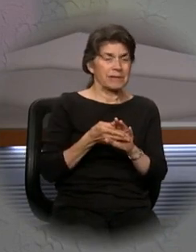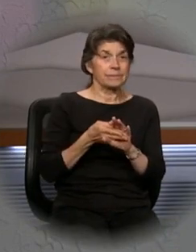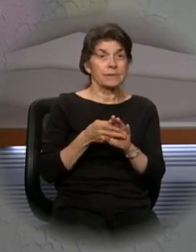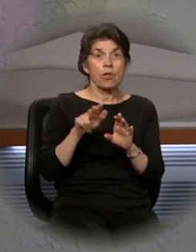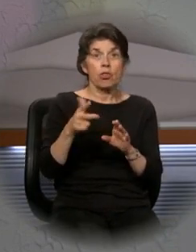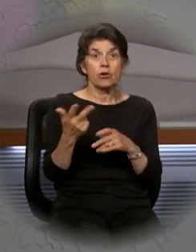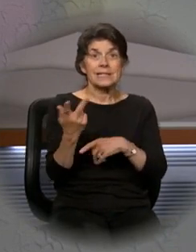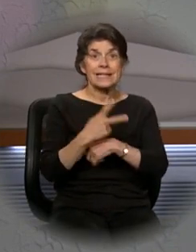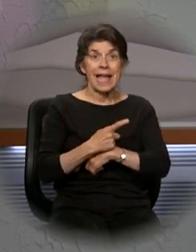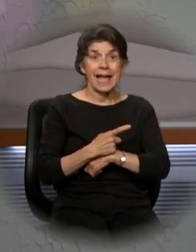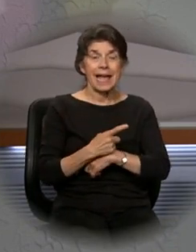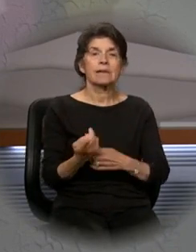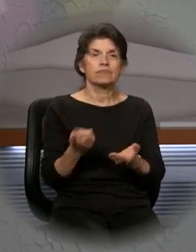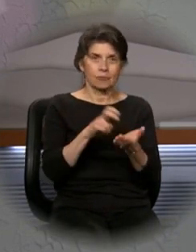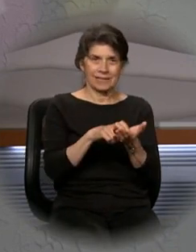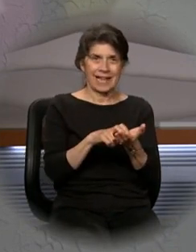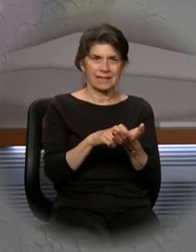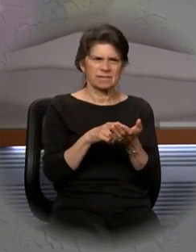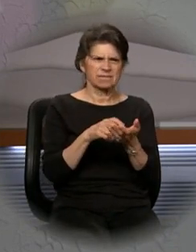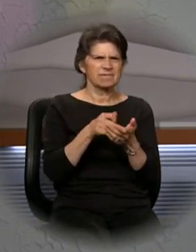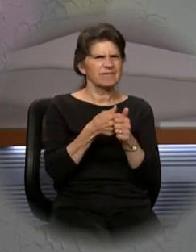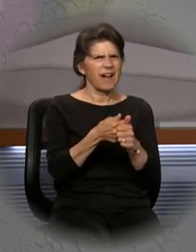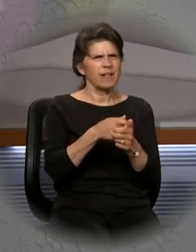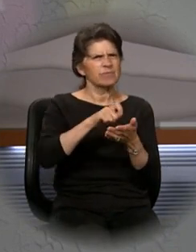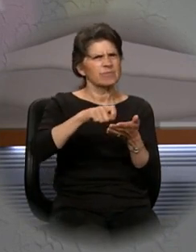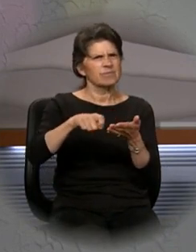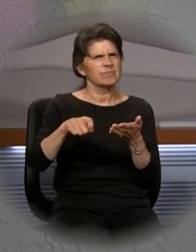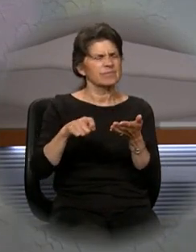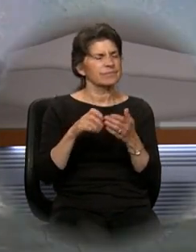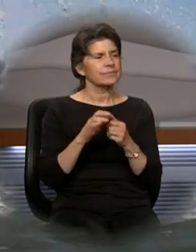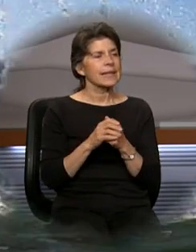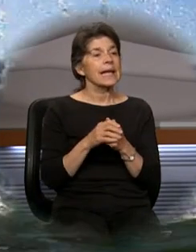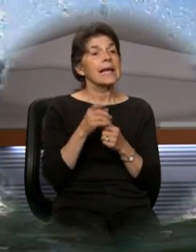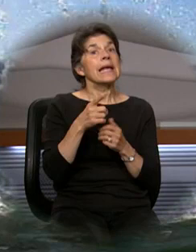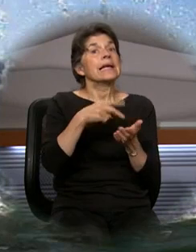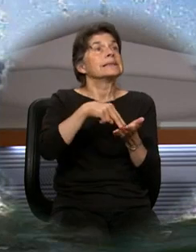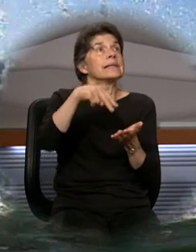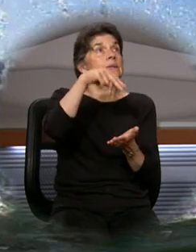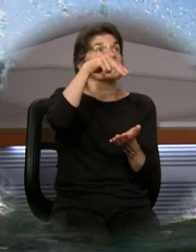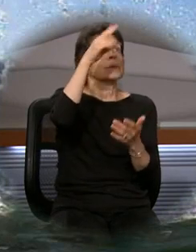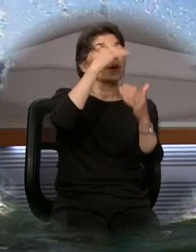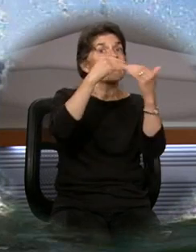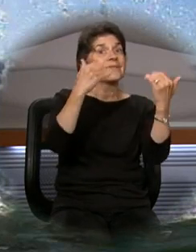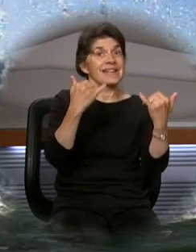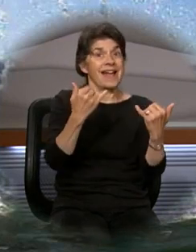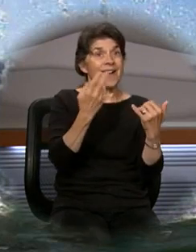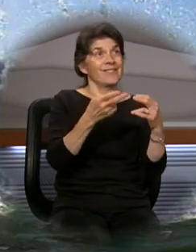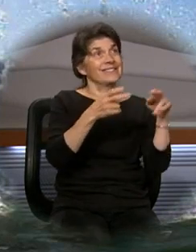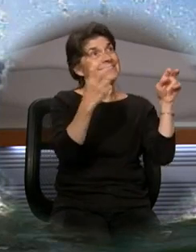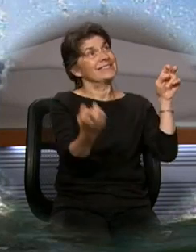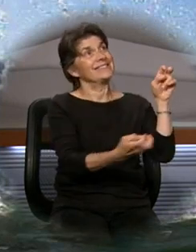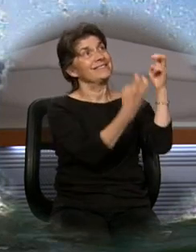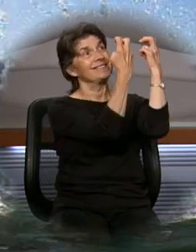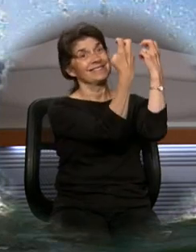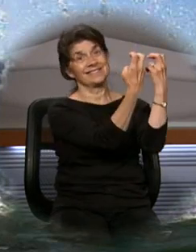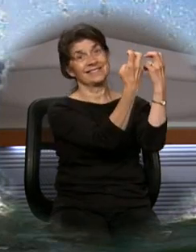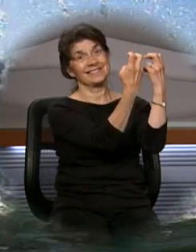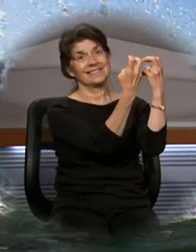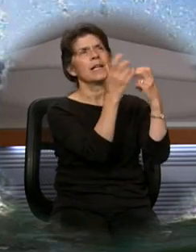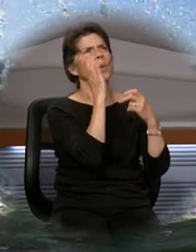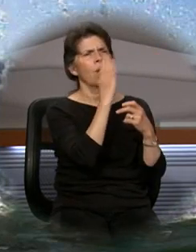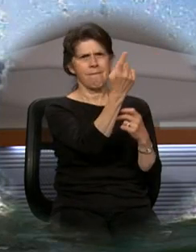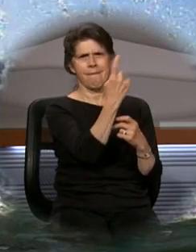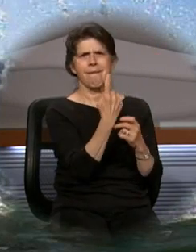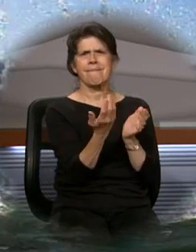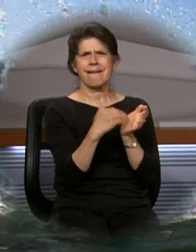on the third day in accordance with the scriptures. He ascended into heaven and is seated at the right hand of the Father. He will